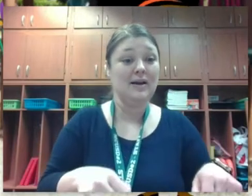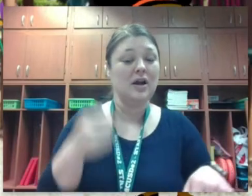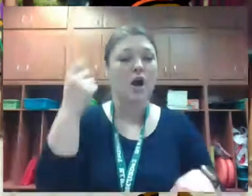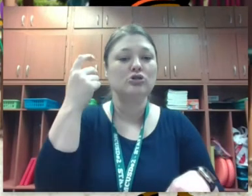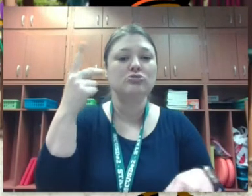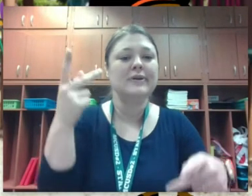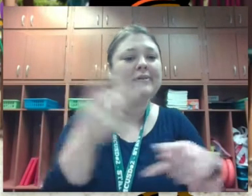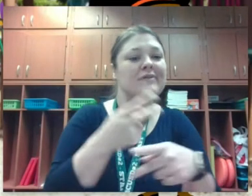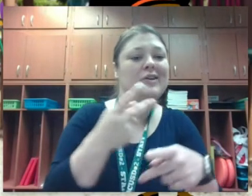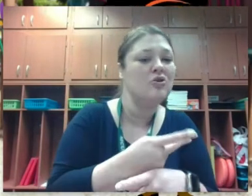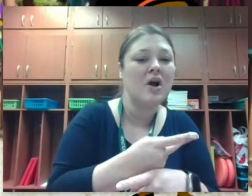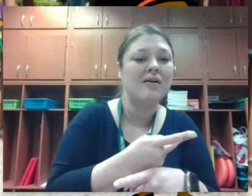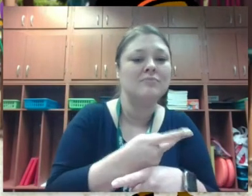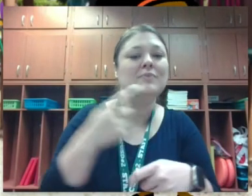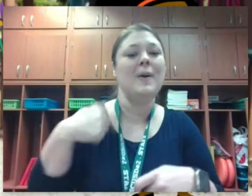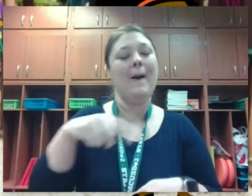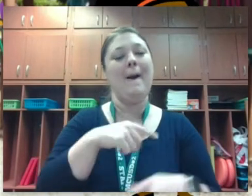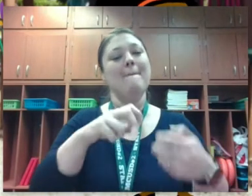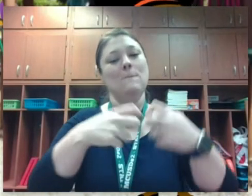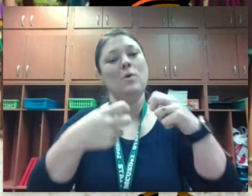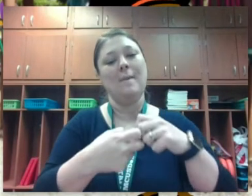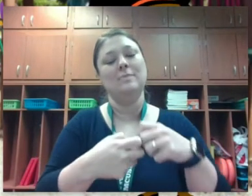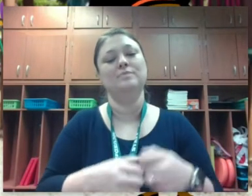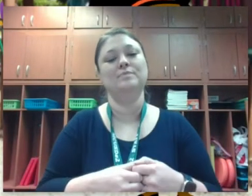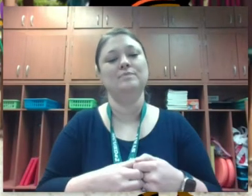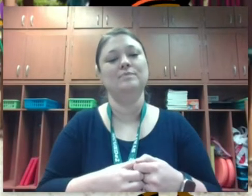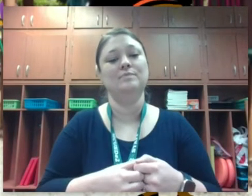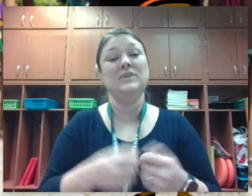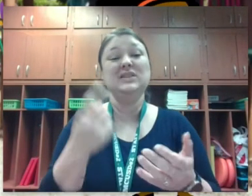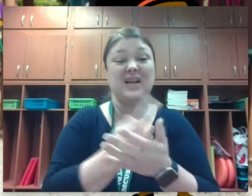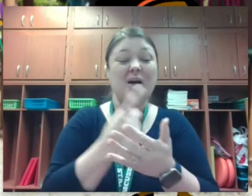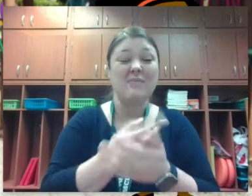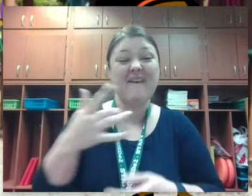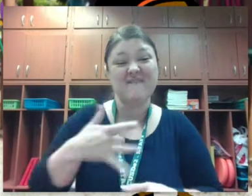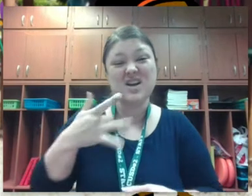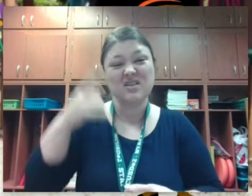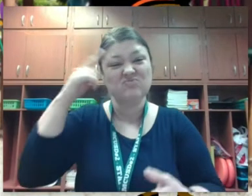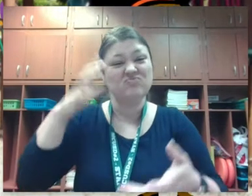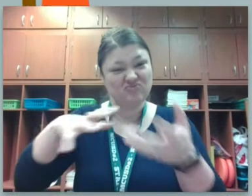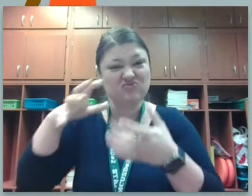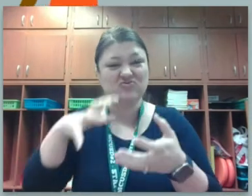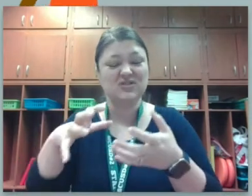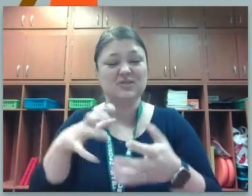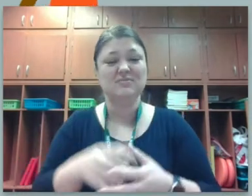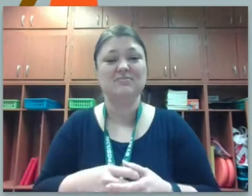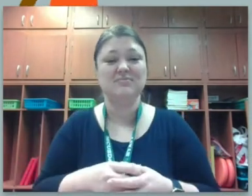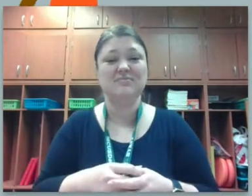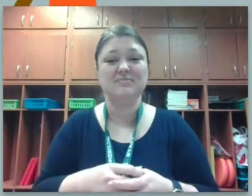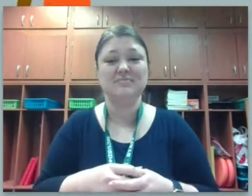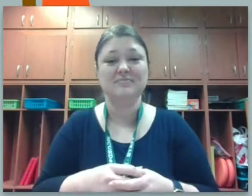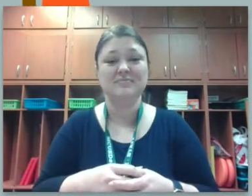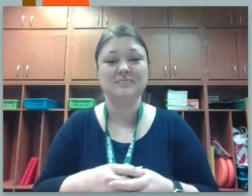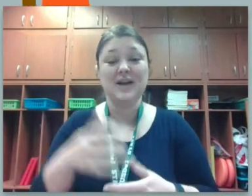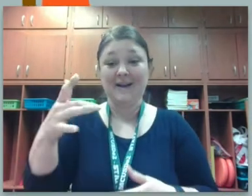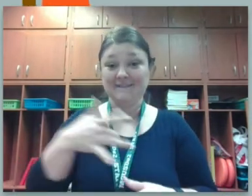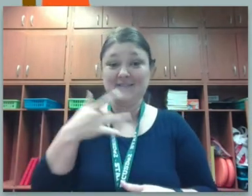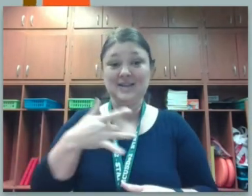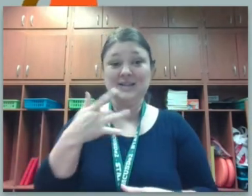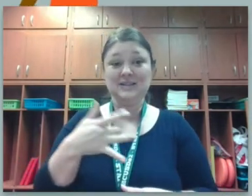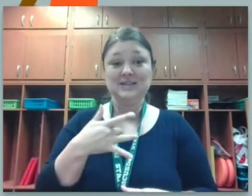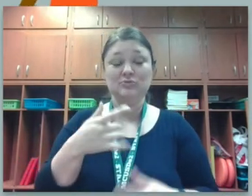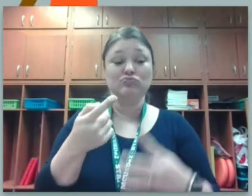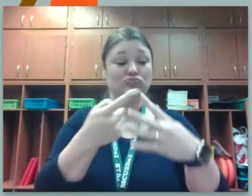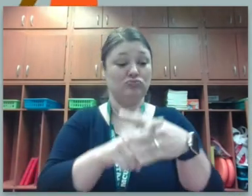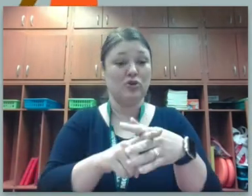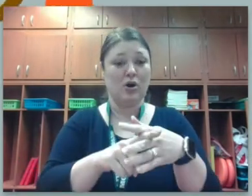of the problem because feelings can be confusing feelings often